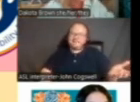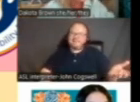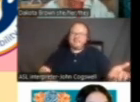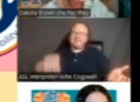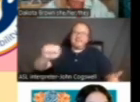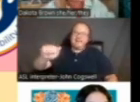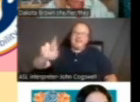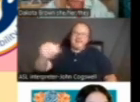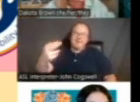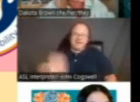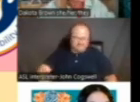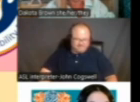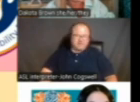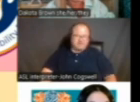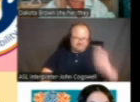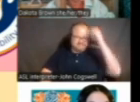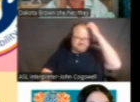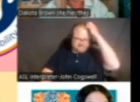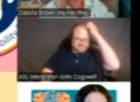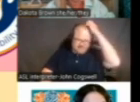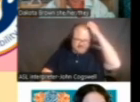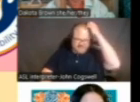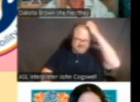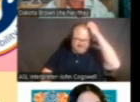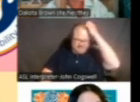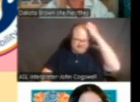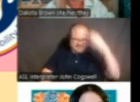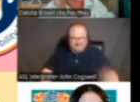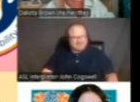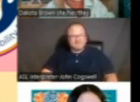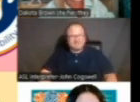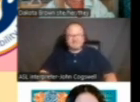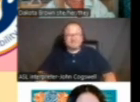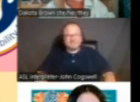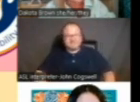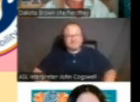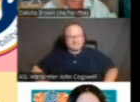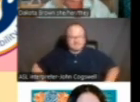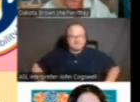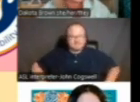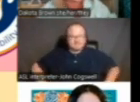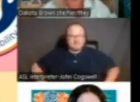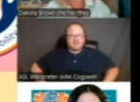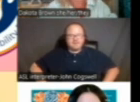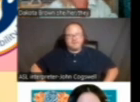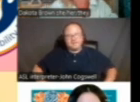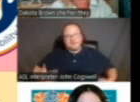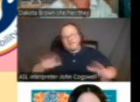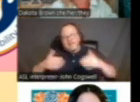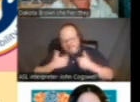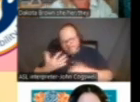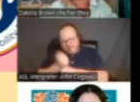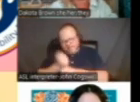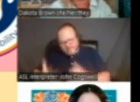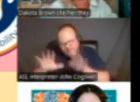Sarah. Okay. Alabama, Texas, Louisiana, Georgia. And we have a winner already. What's so